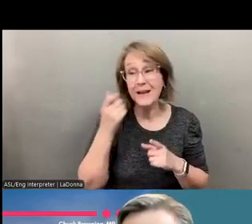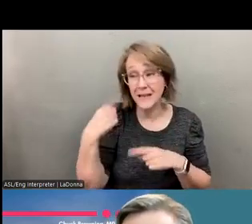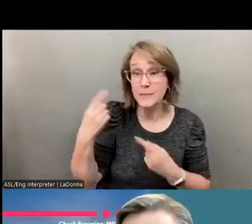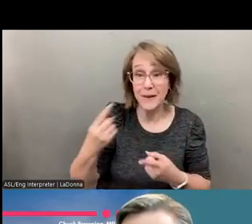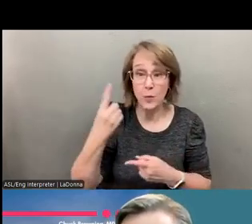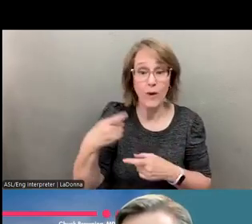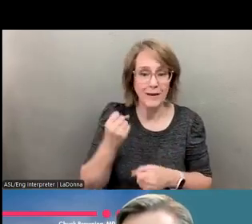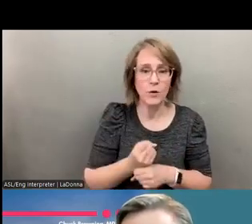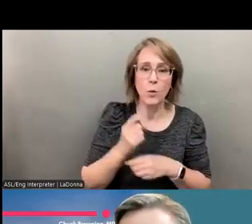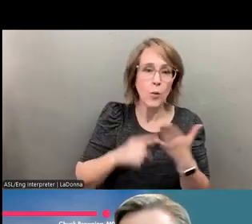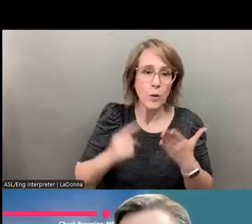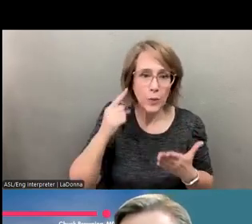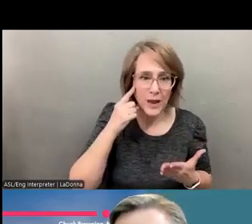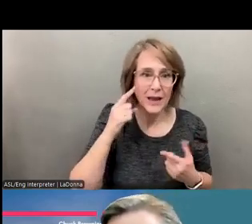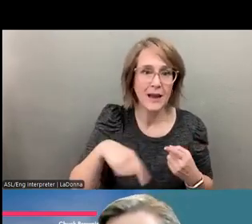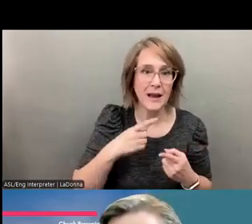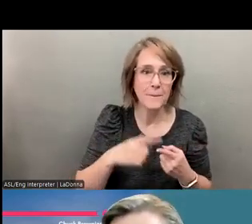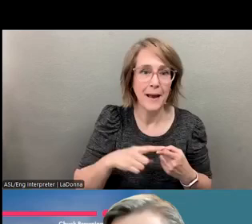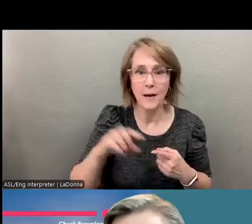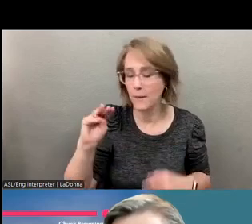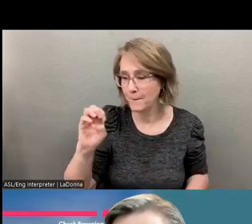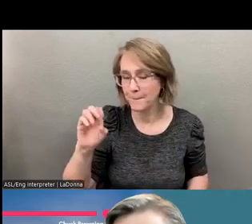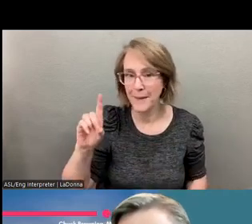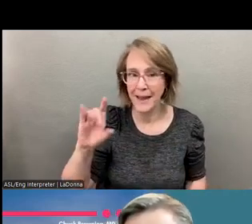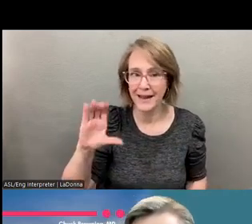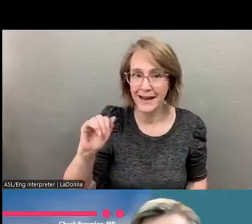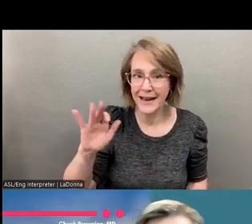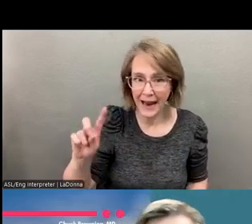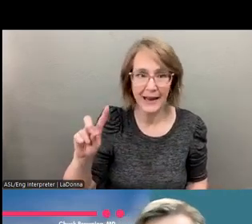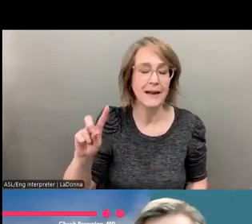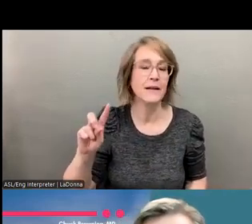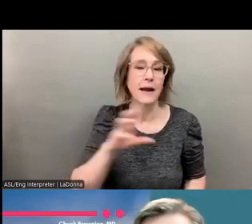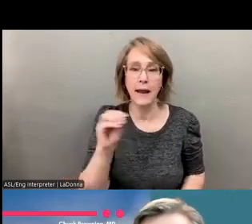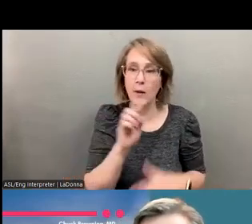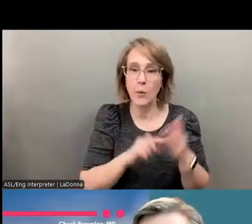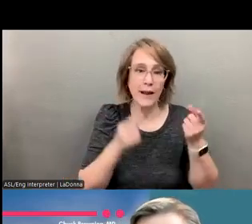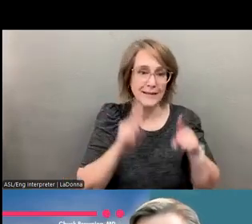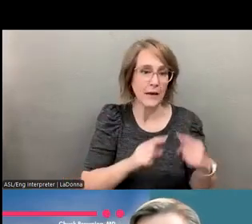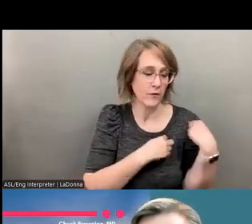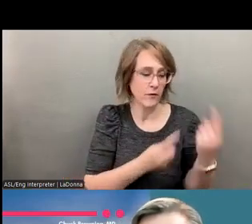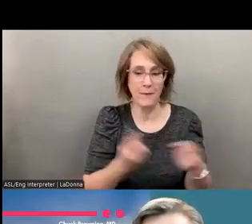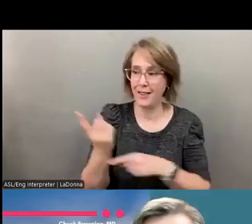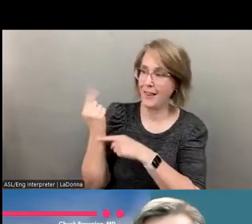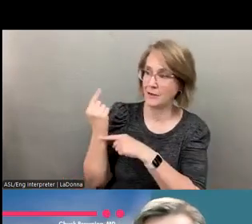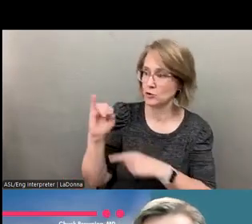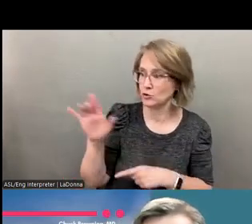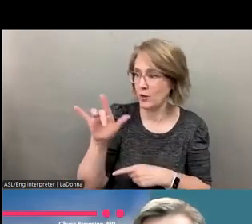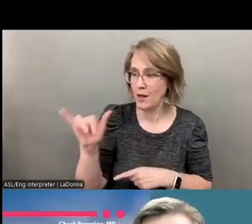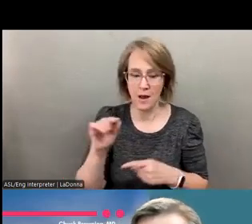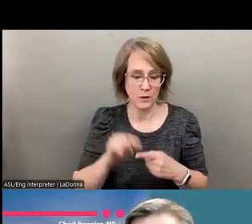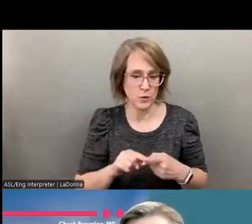Where do you think this has evolved or not evolved, uh, as we've gone through from this, from July, last July to this August?